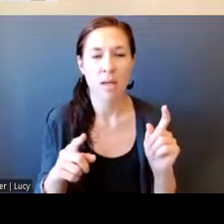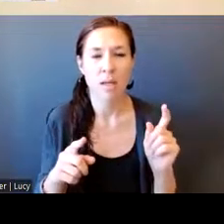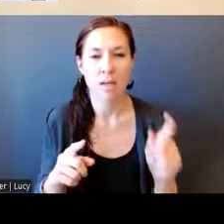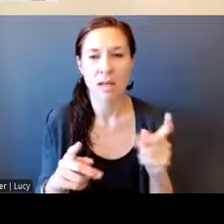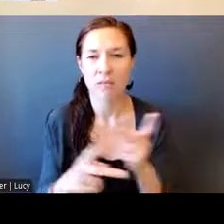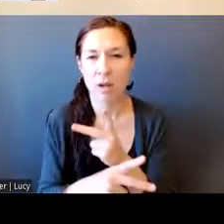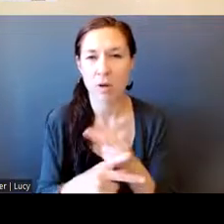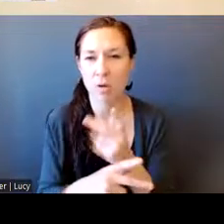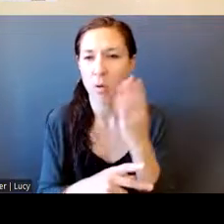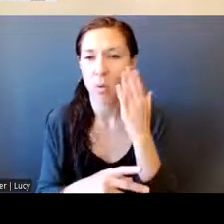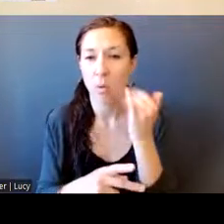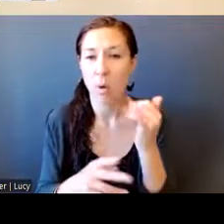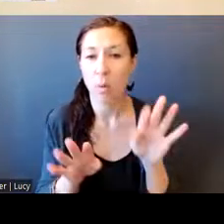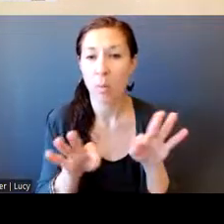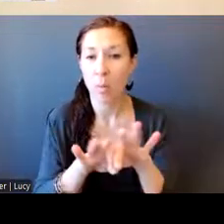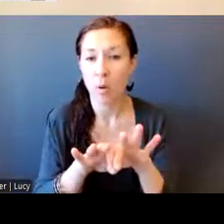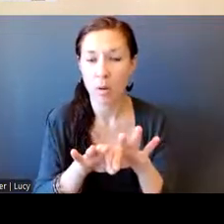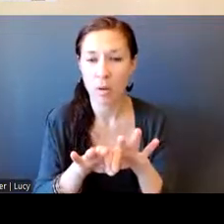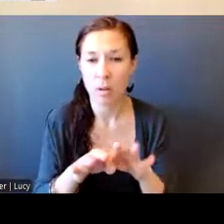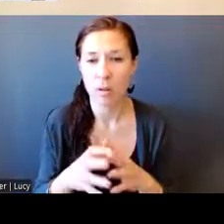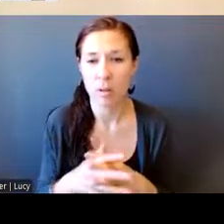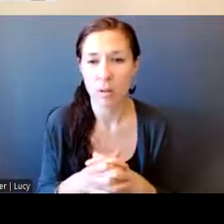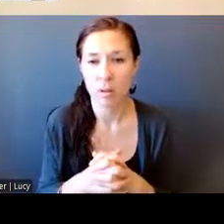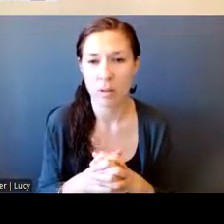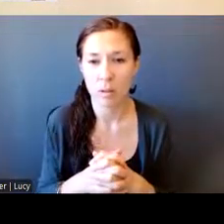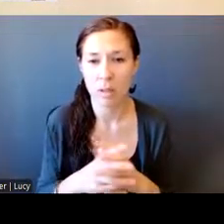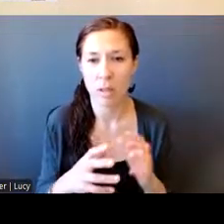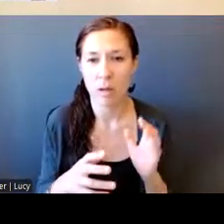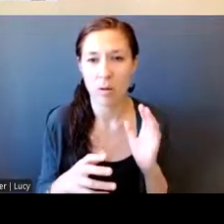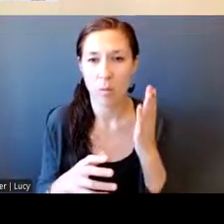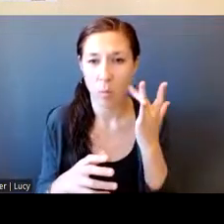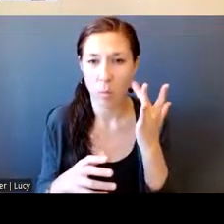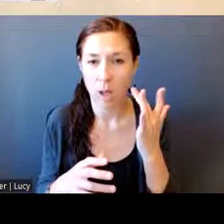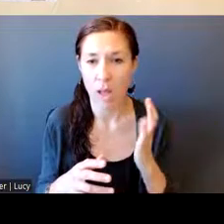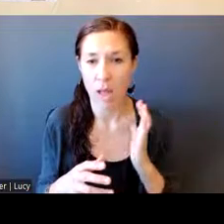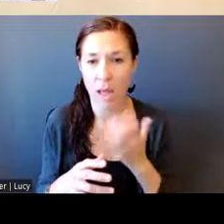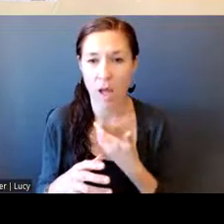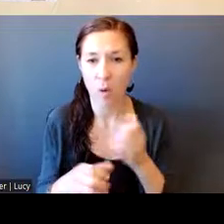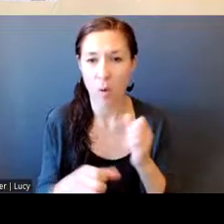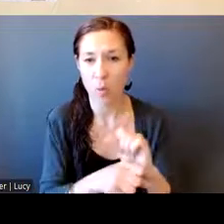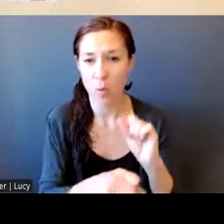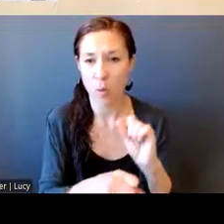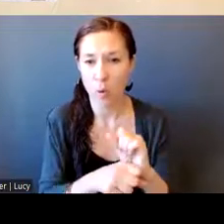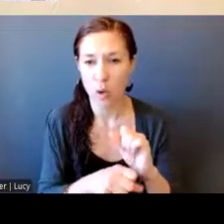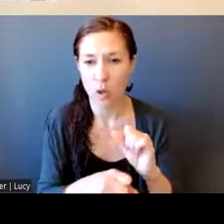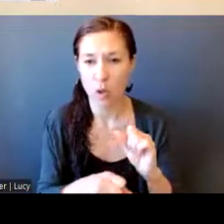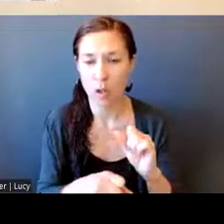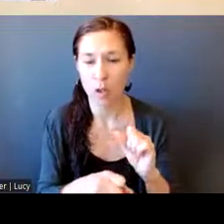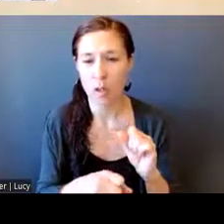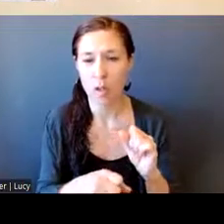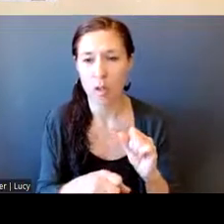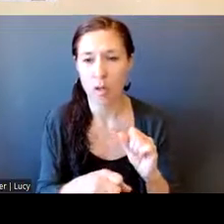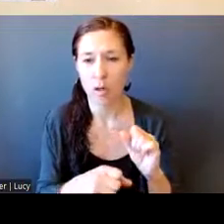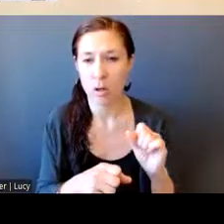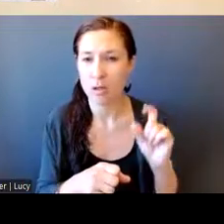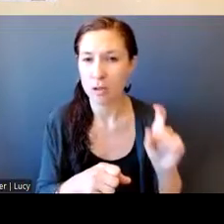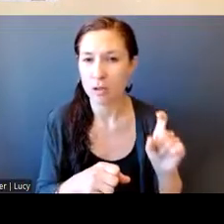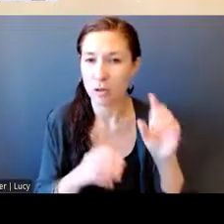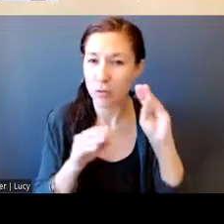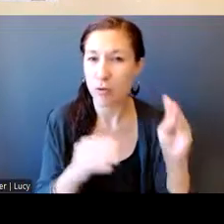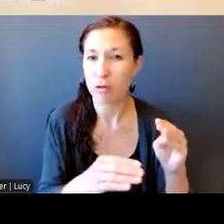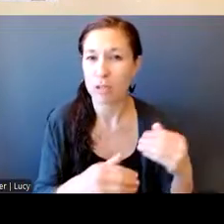we do center, um, a lot of our work on these, um, in our office. Um, it was an alarming